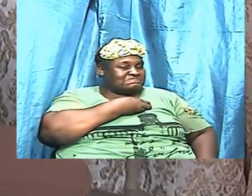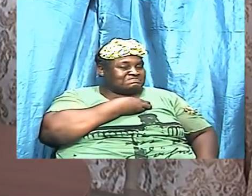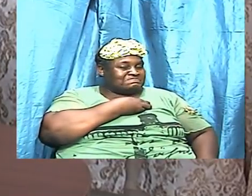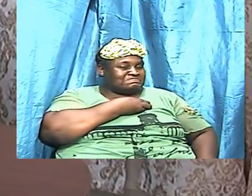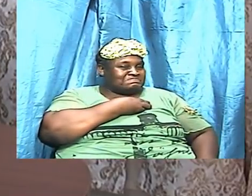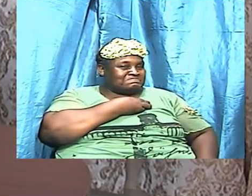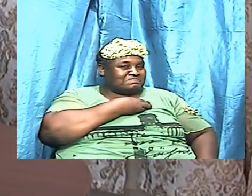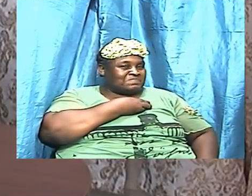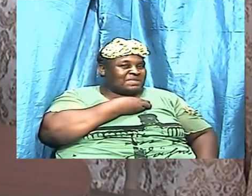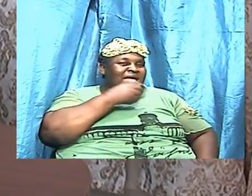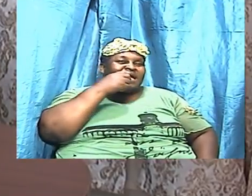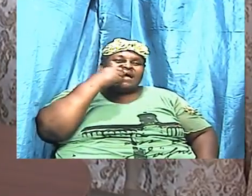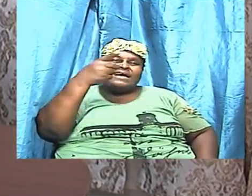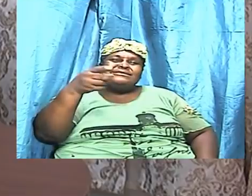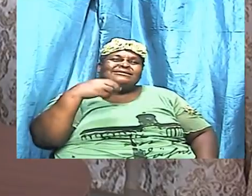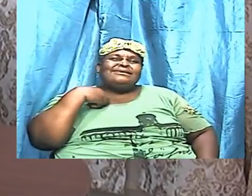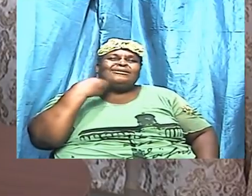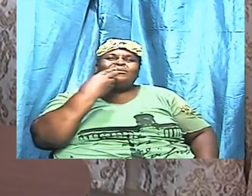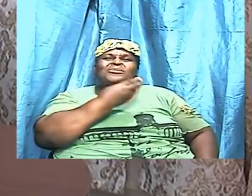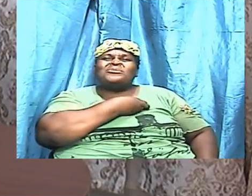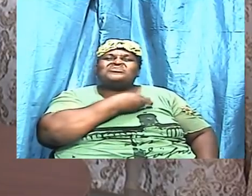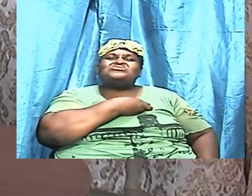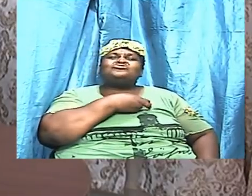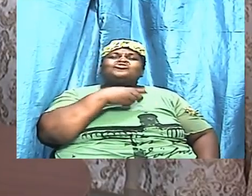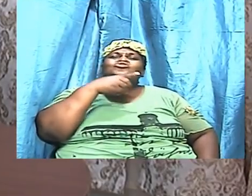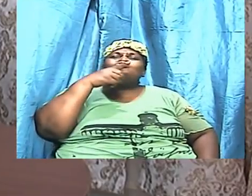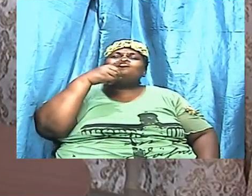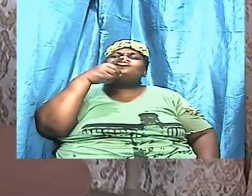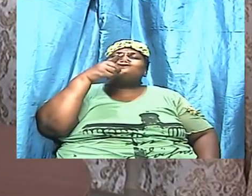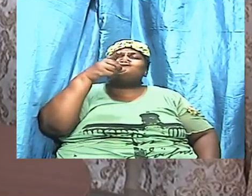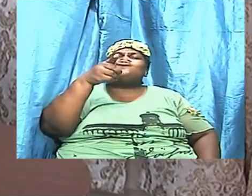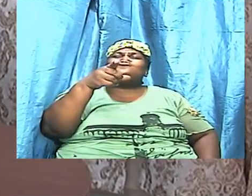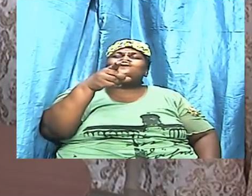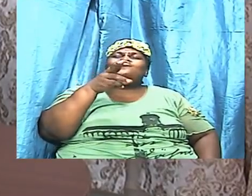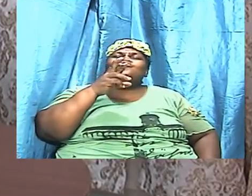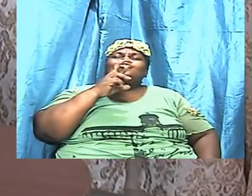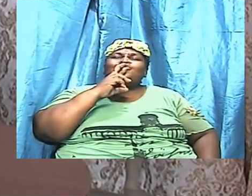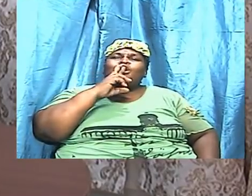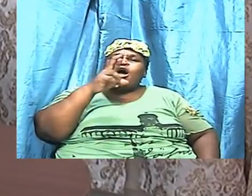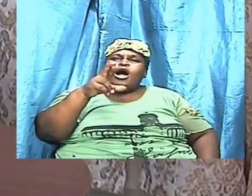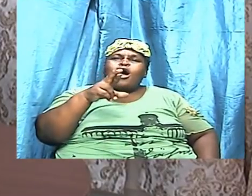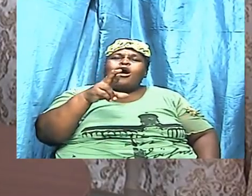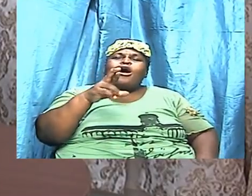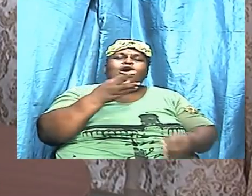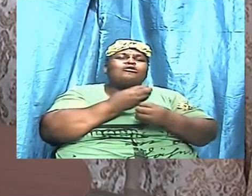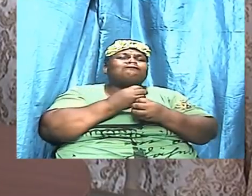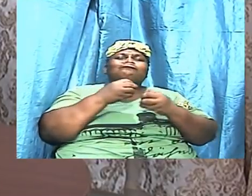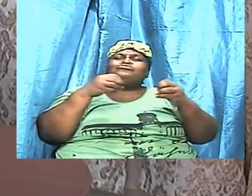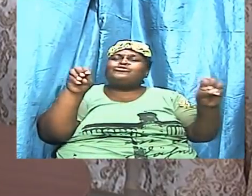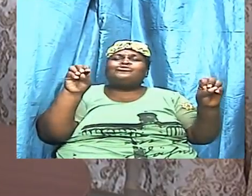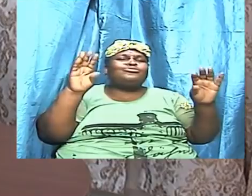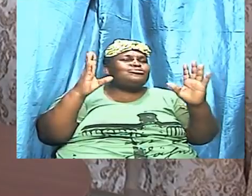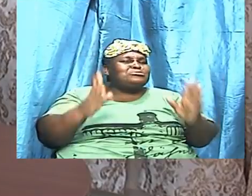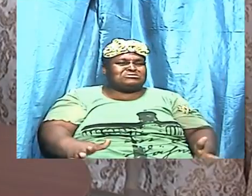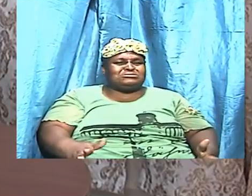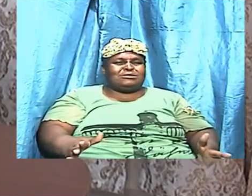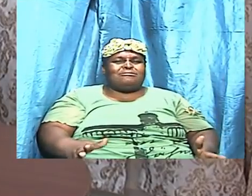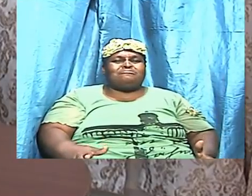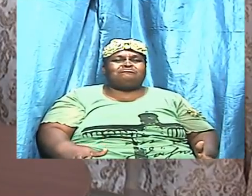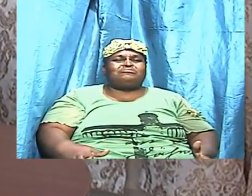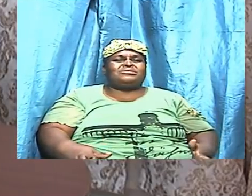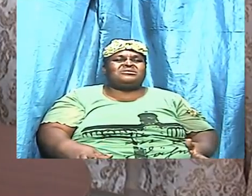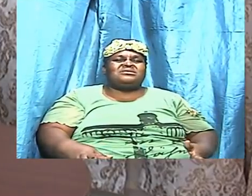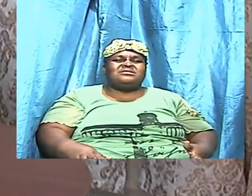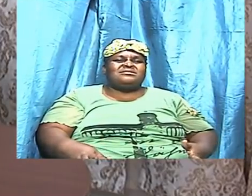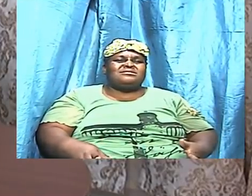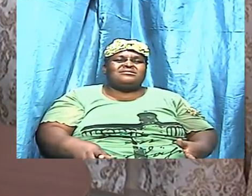he tells us that you are a loser don't